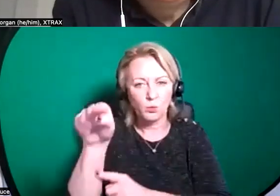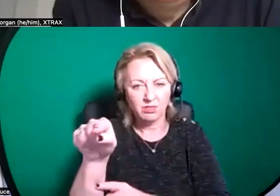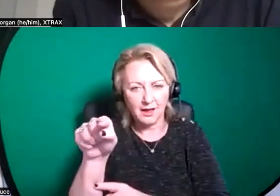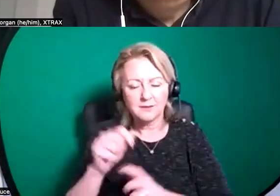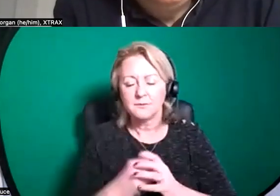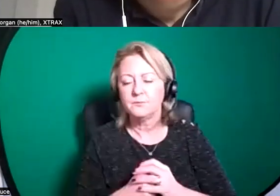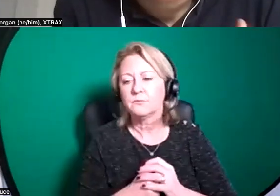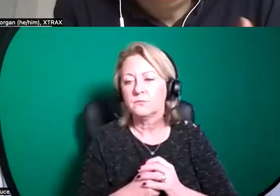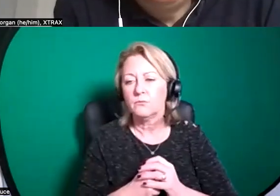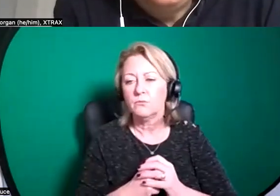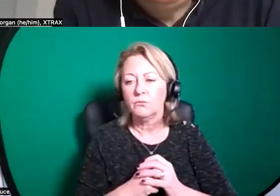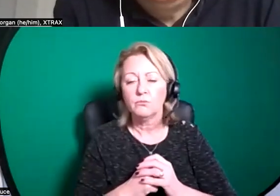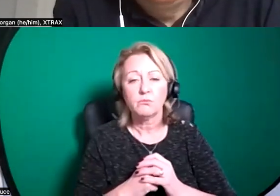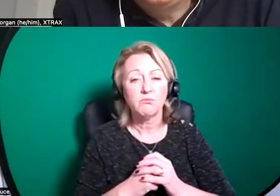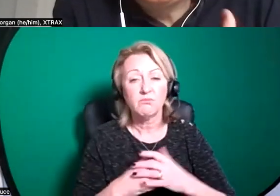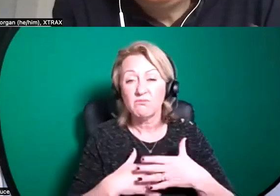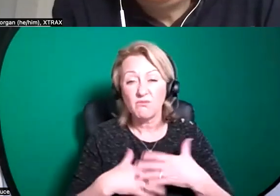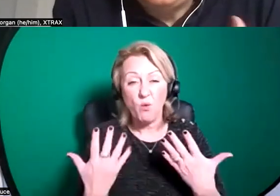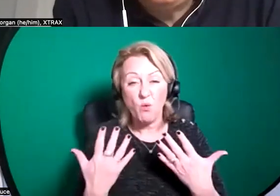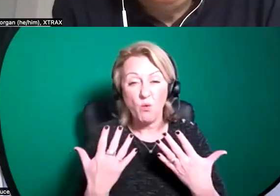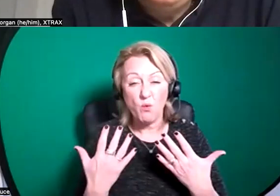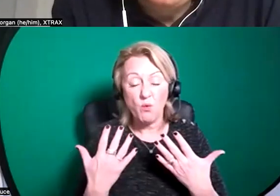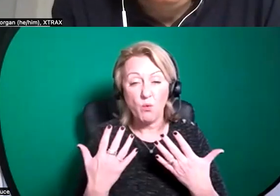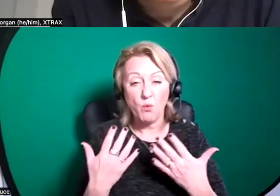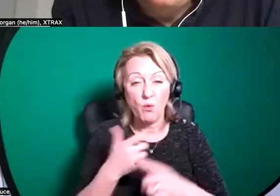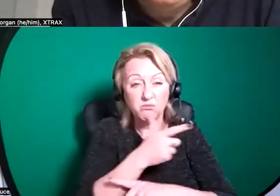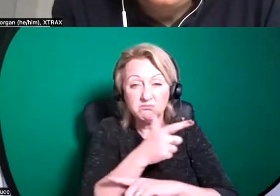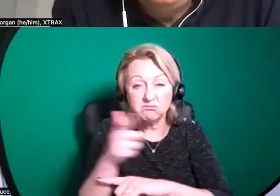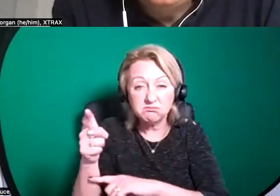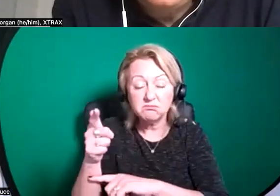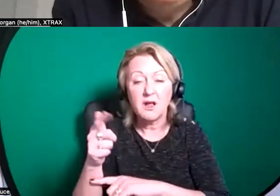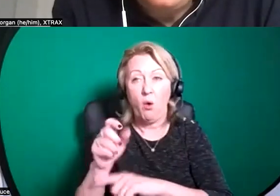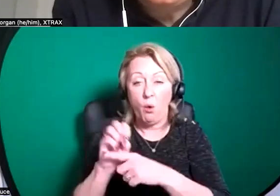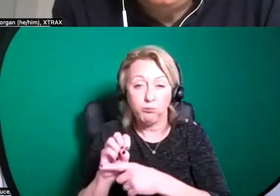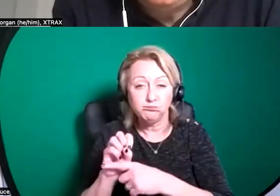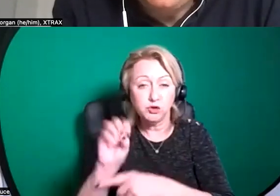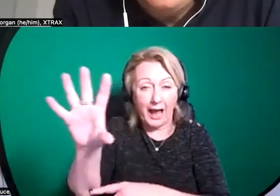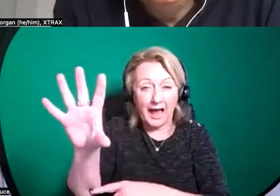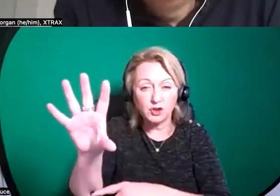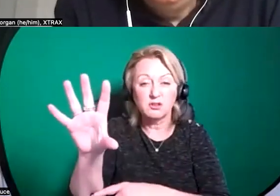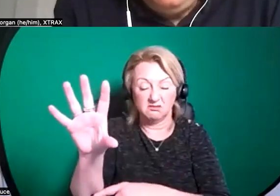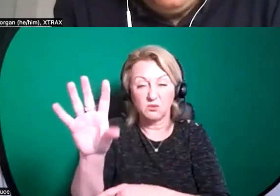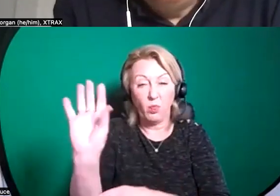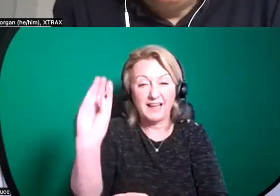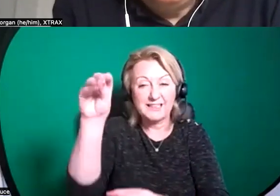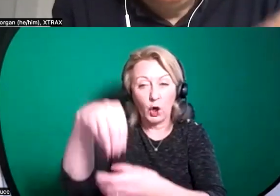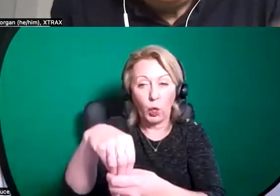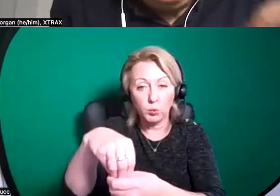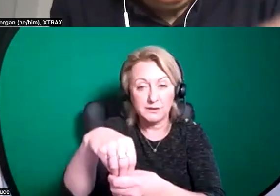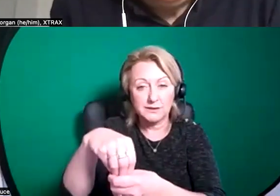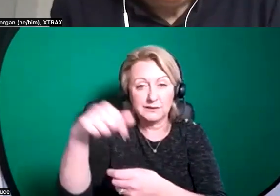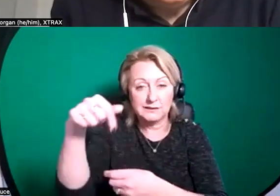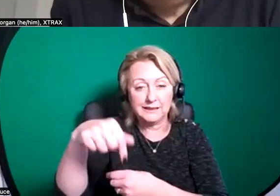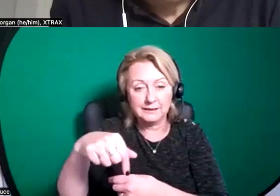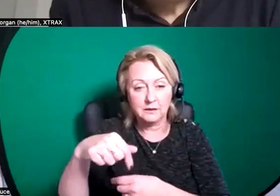uses sort of and video mapping or digital projection would probably fall within those kind of categories as well and what i would